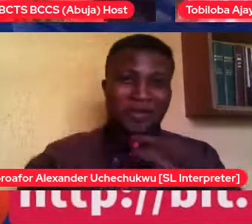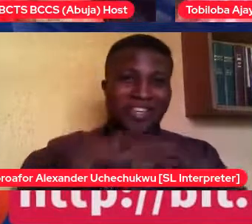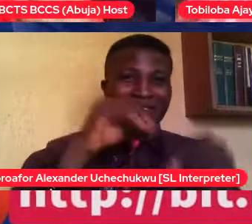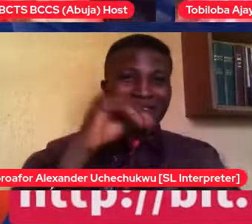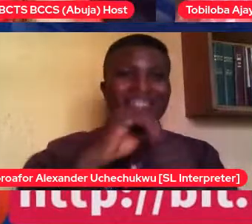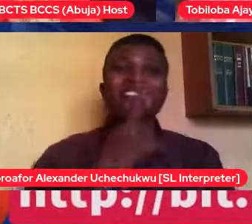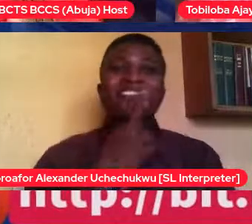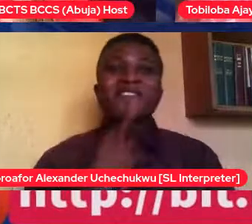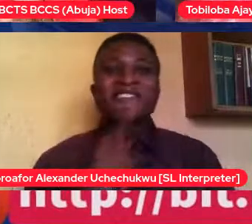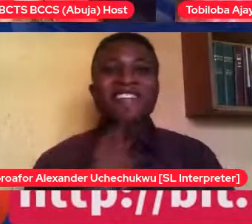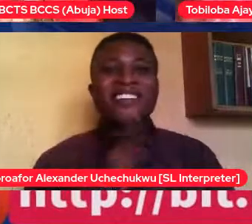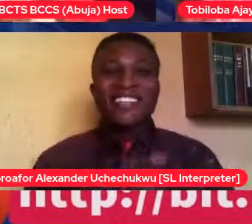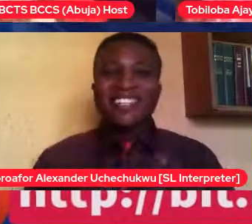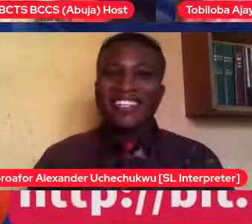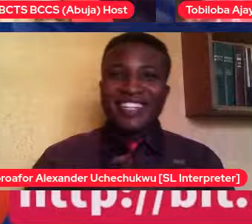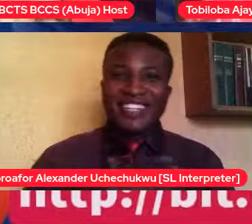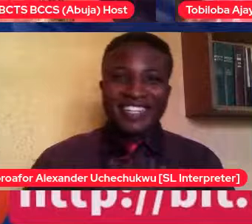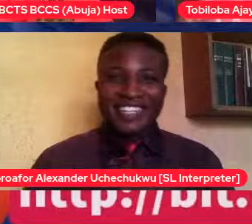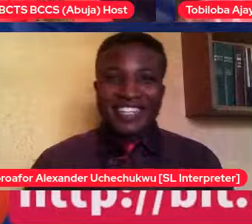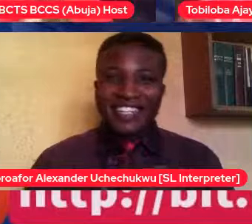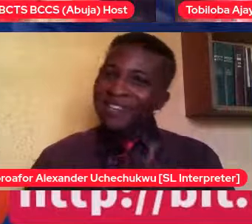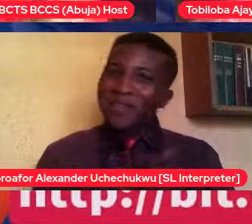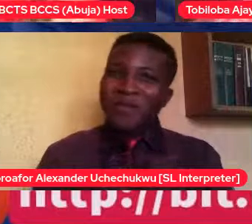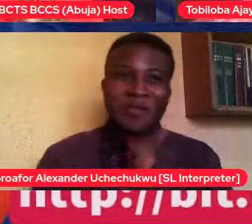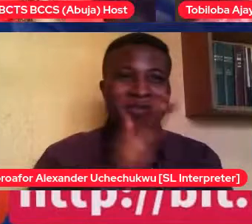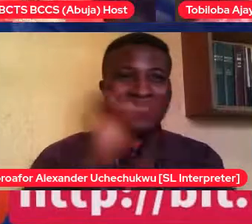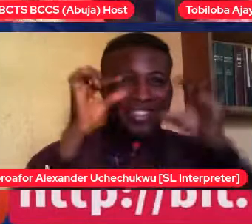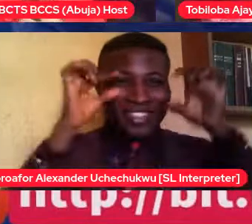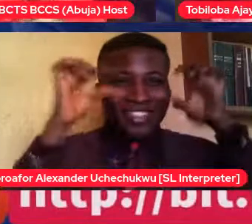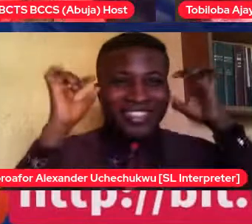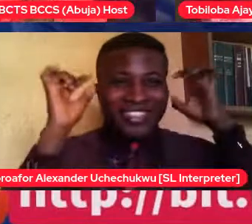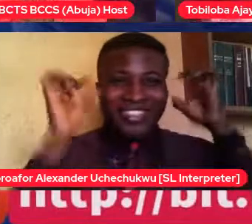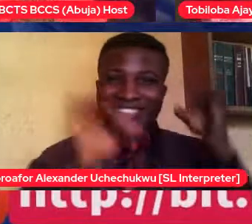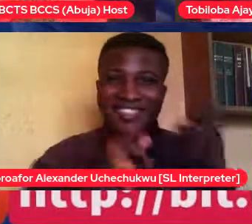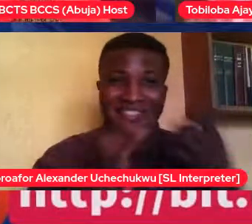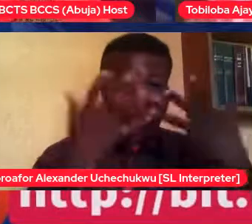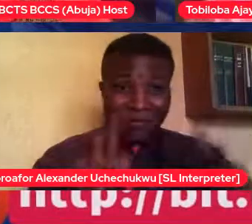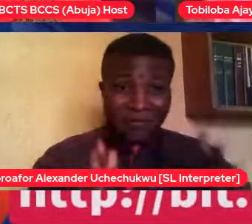glasses. Please, while you're done, just package it to Apuja. It looks so beautiful.